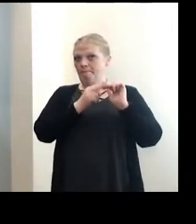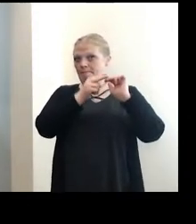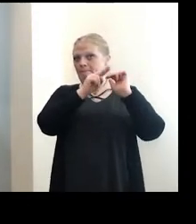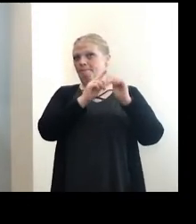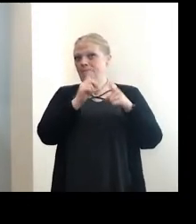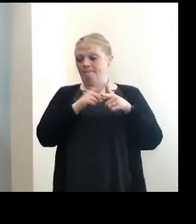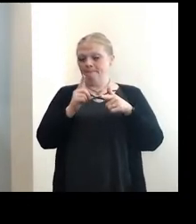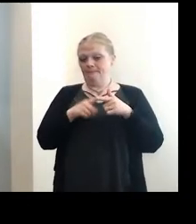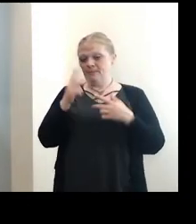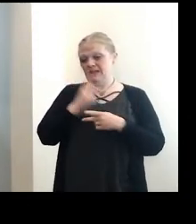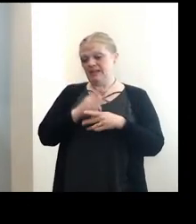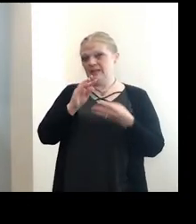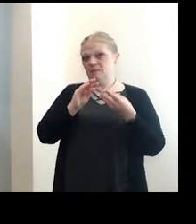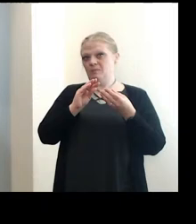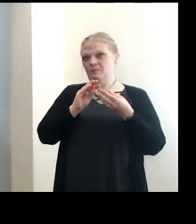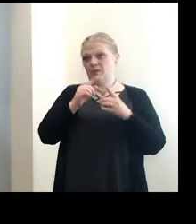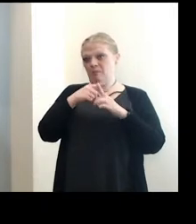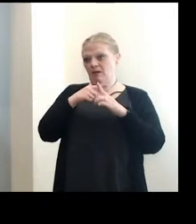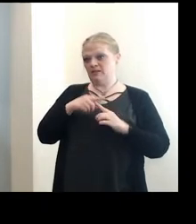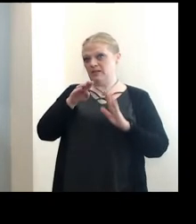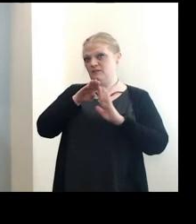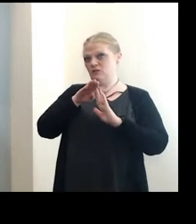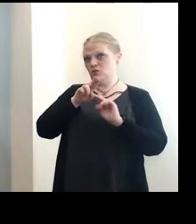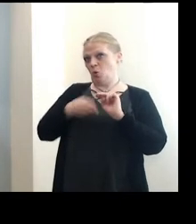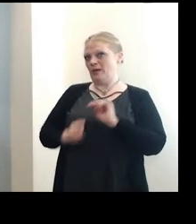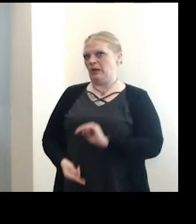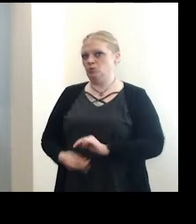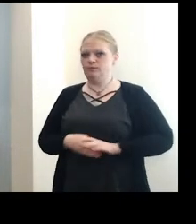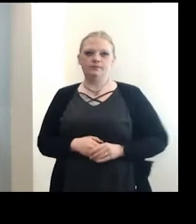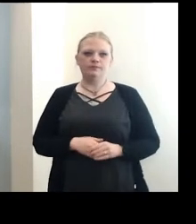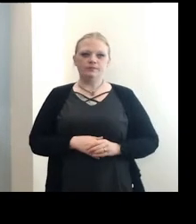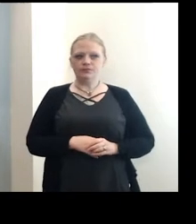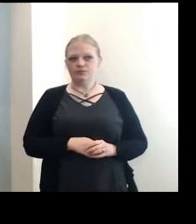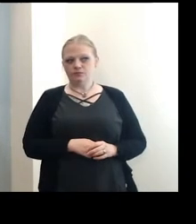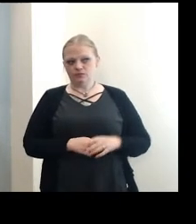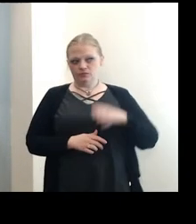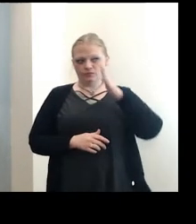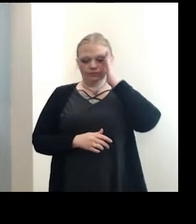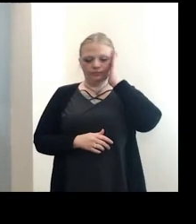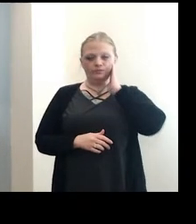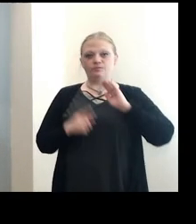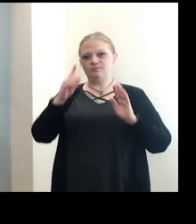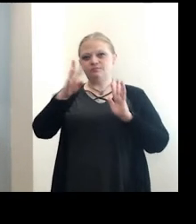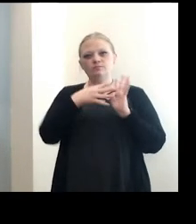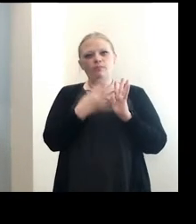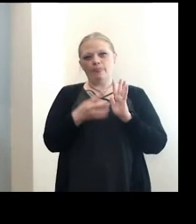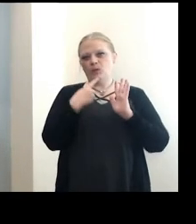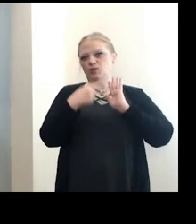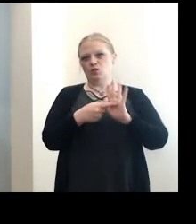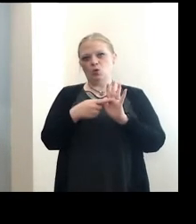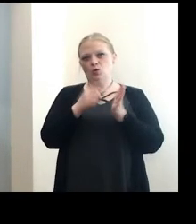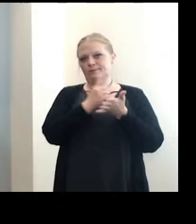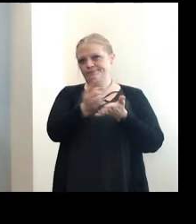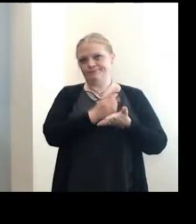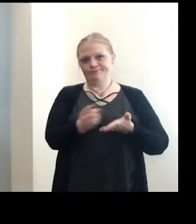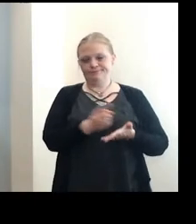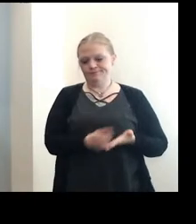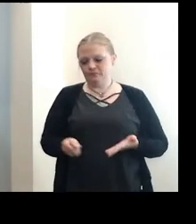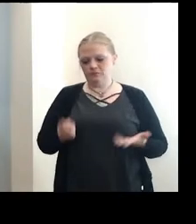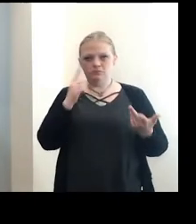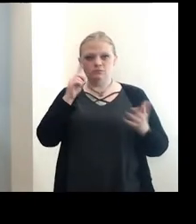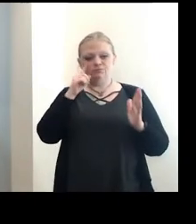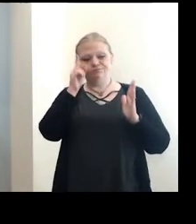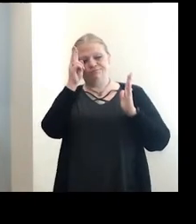we can keep our case numbers going down. So, um, this is a chart that we show every week, looking at the